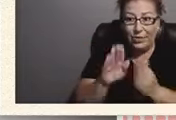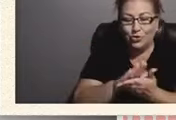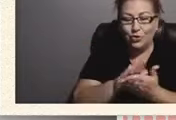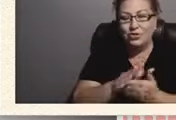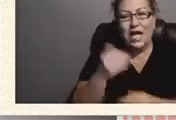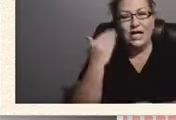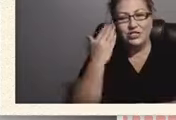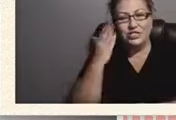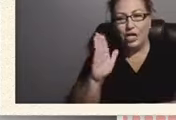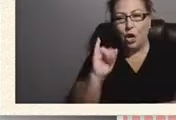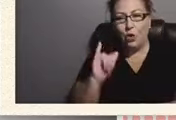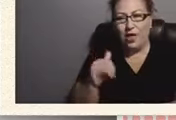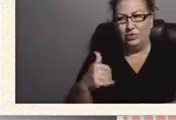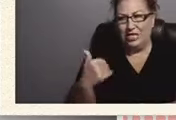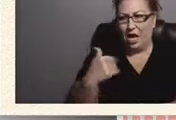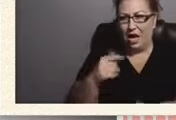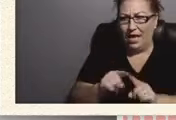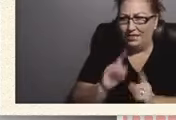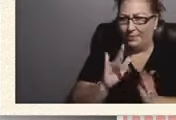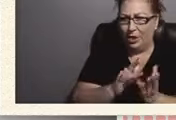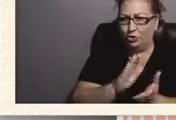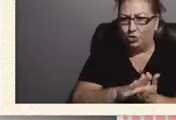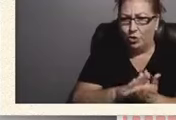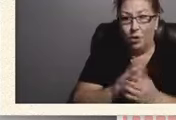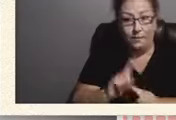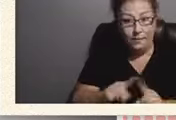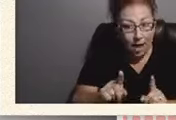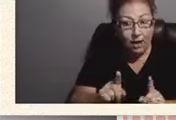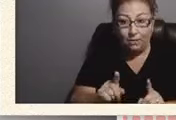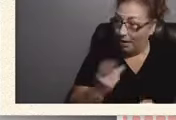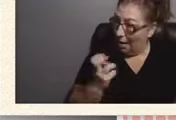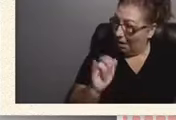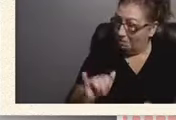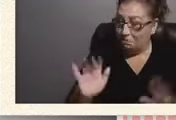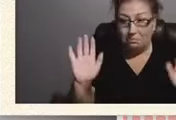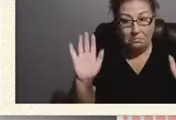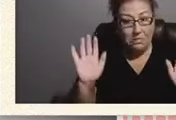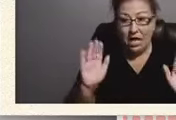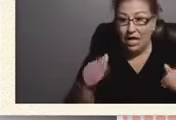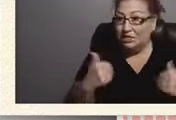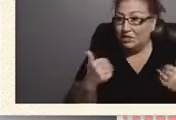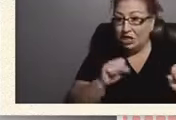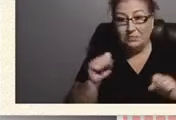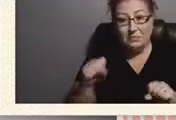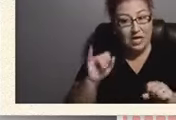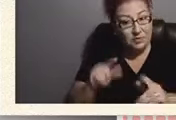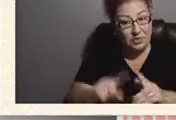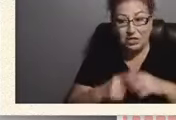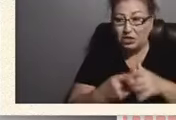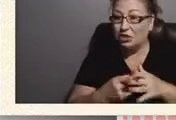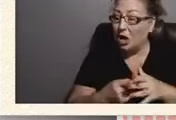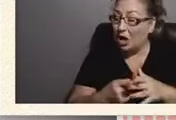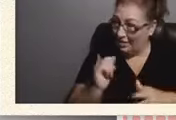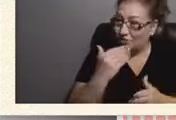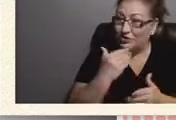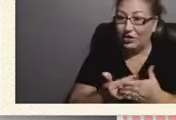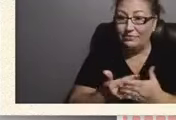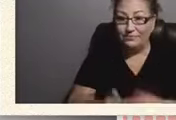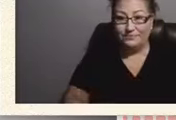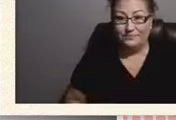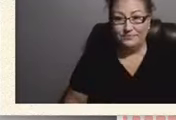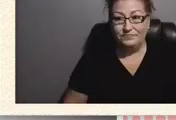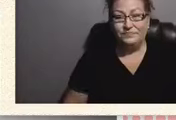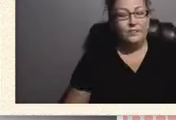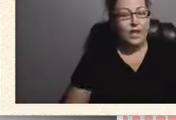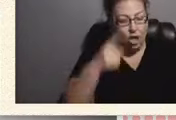as young as the middle school, but Hey, I mean, as young as possible as a start, you know, it's good. Agreed